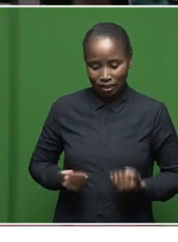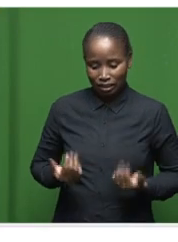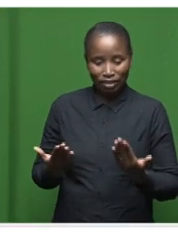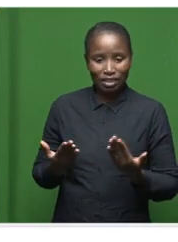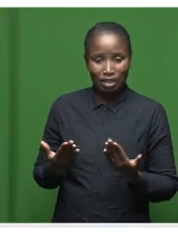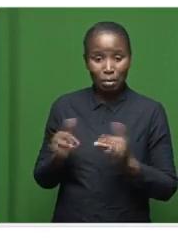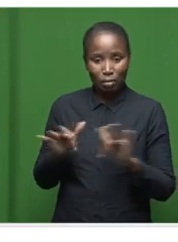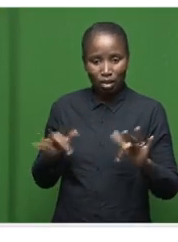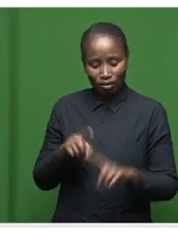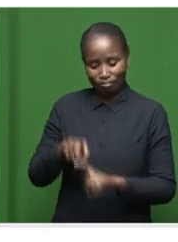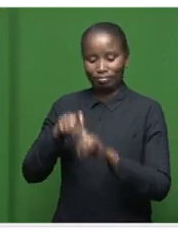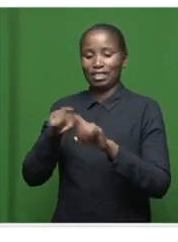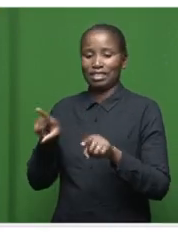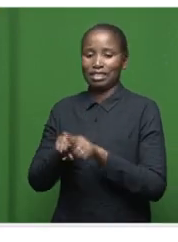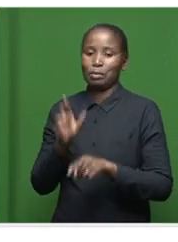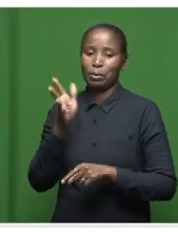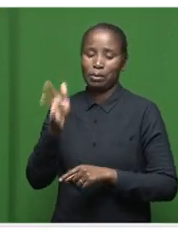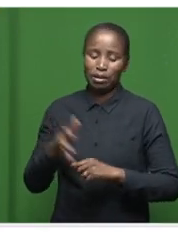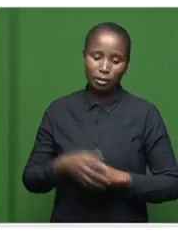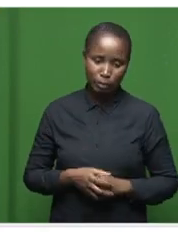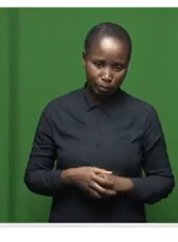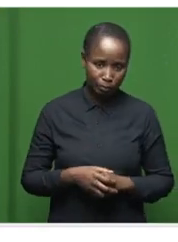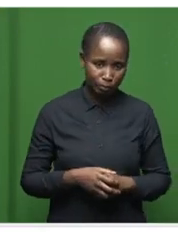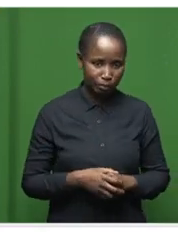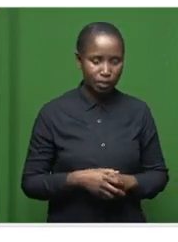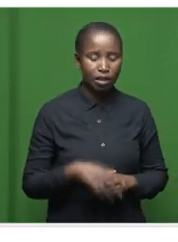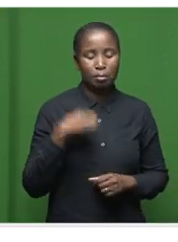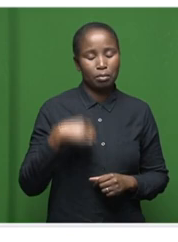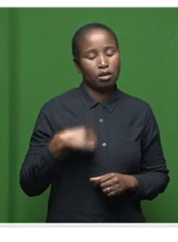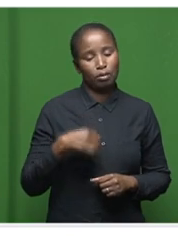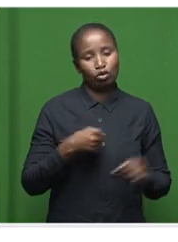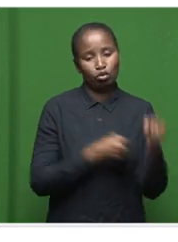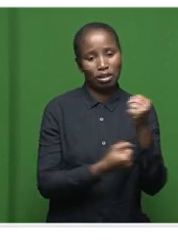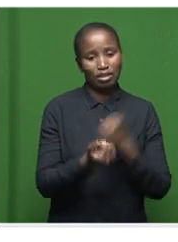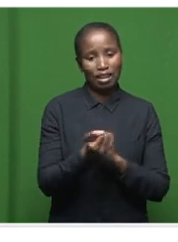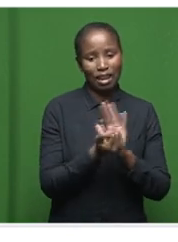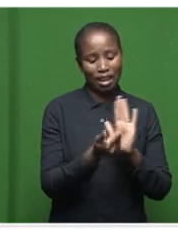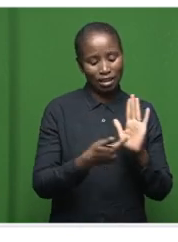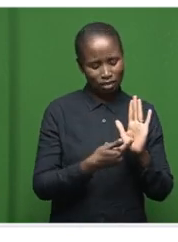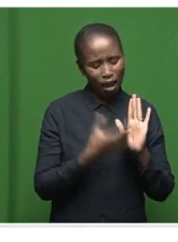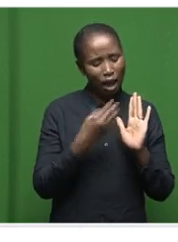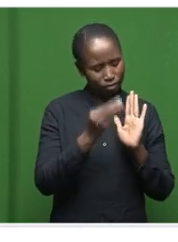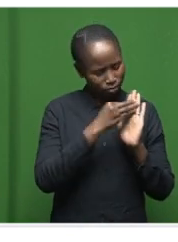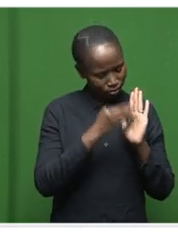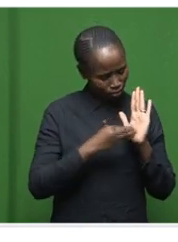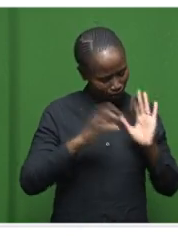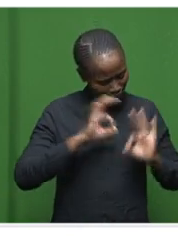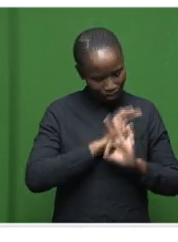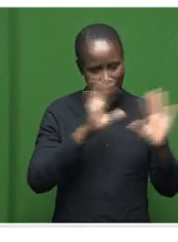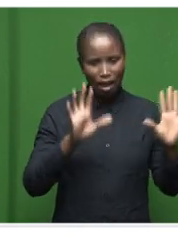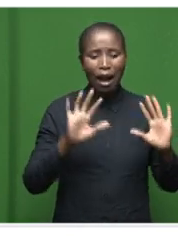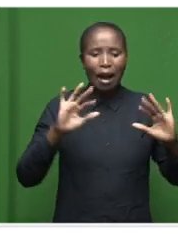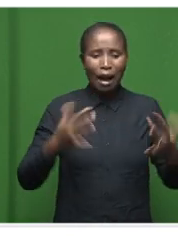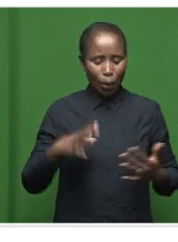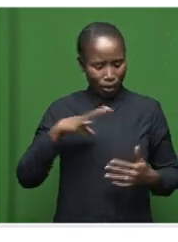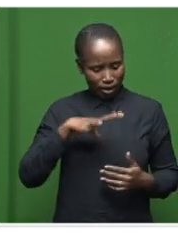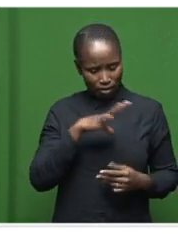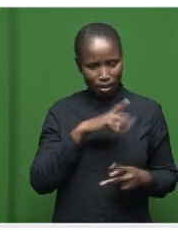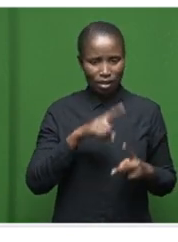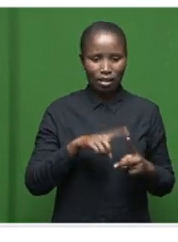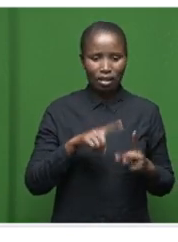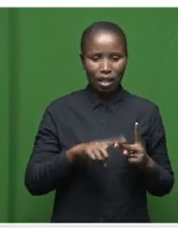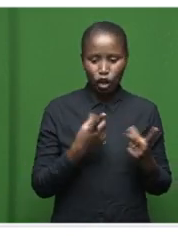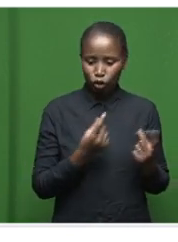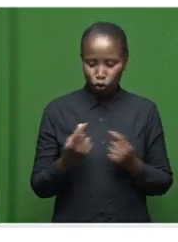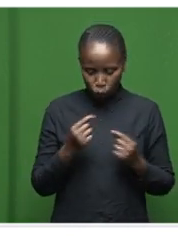residents. We take cue from the Municipal Structures Act, which is providing us with guidelines on how structures or cancels ought to be